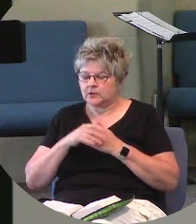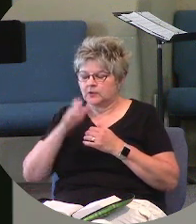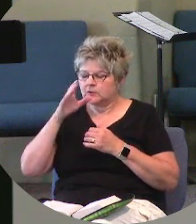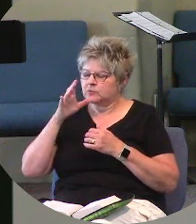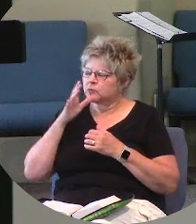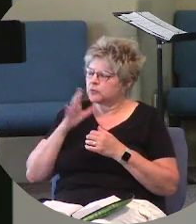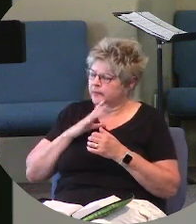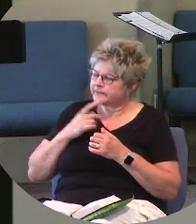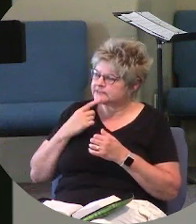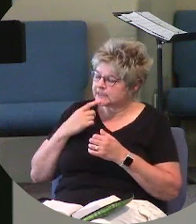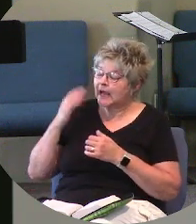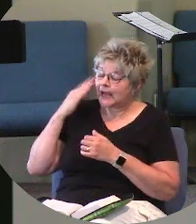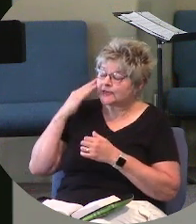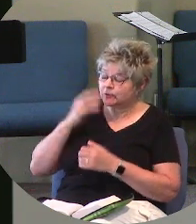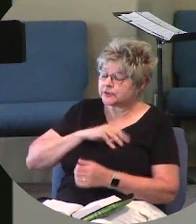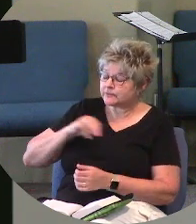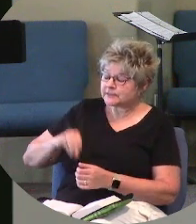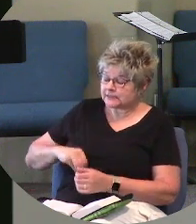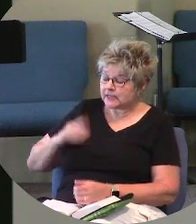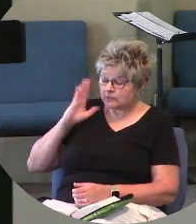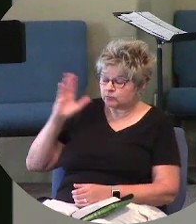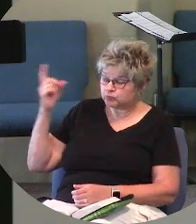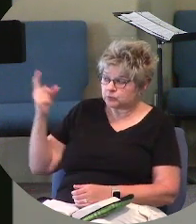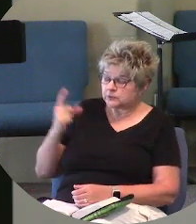I know that the Messiah is coming.